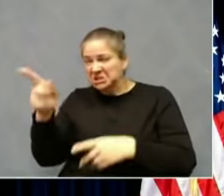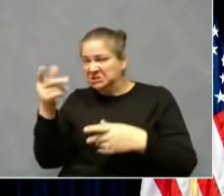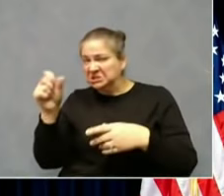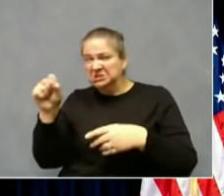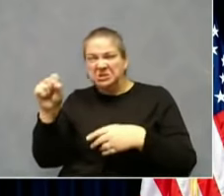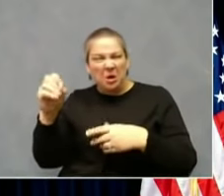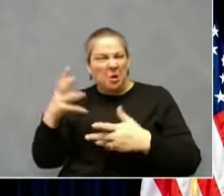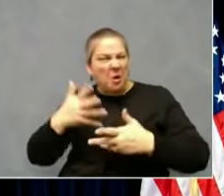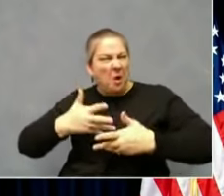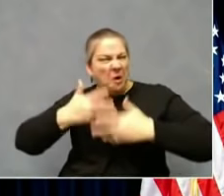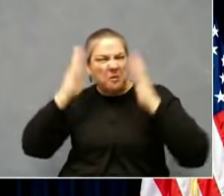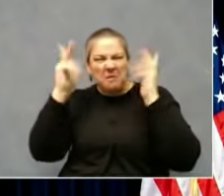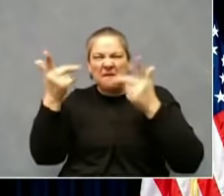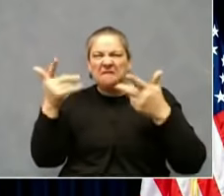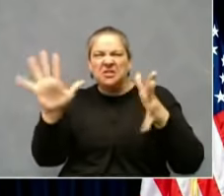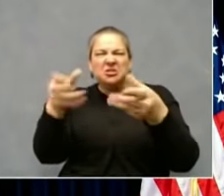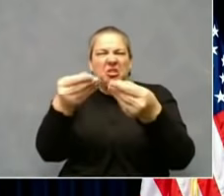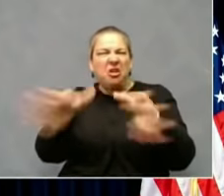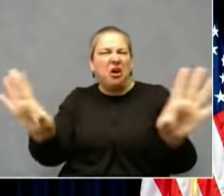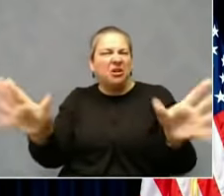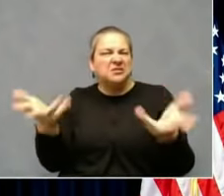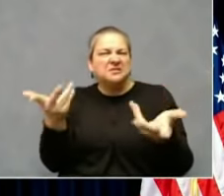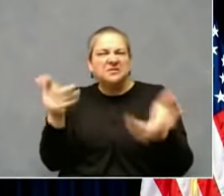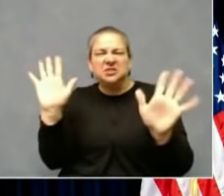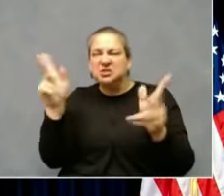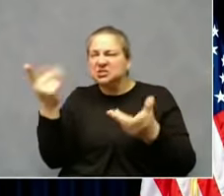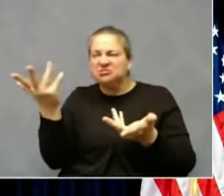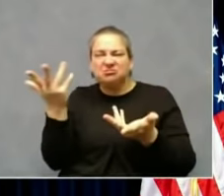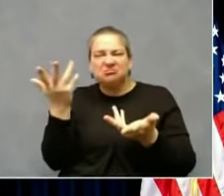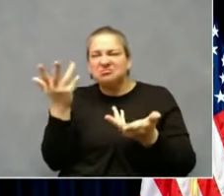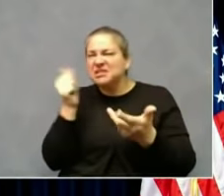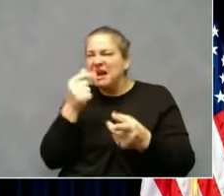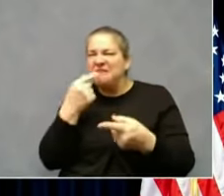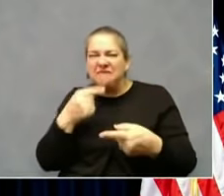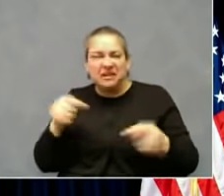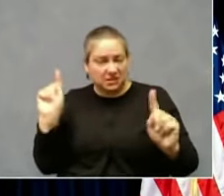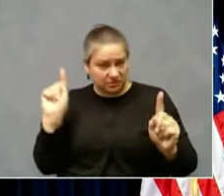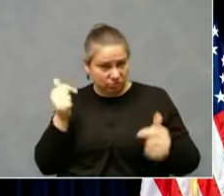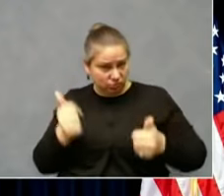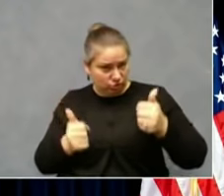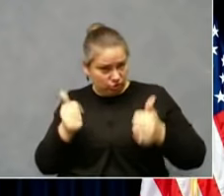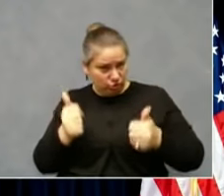its effectiveness as a way to monitor the spread of the virus? Thank you.